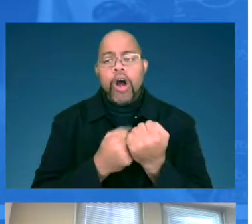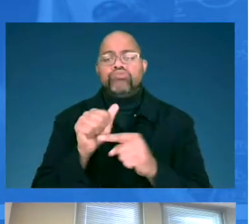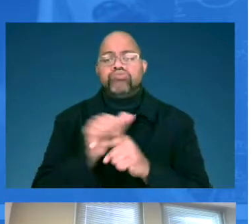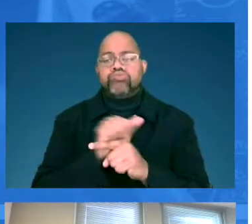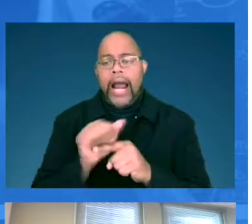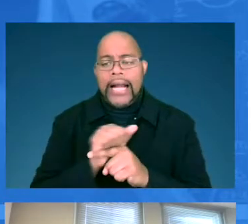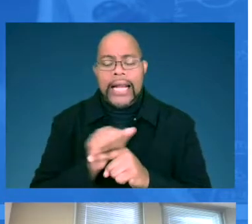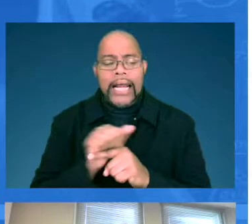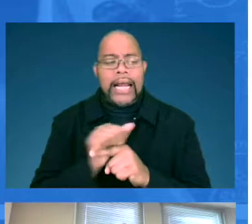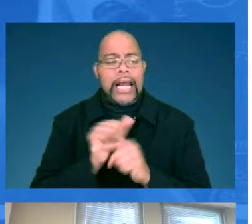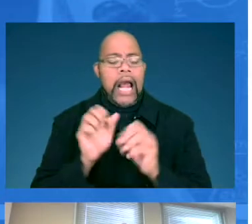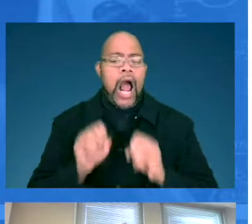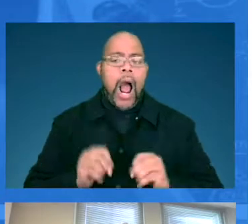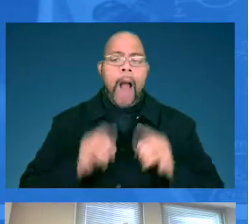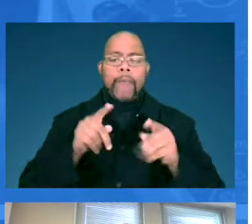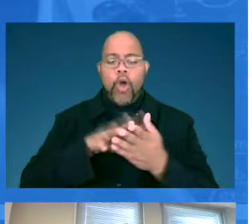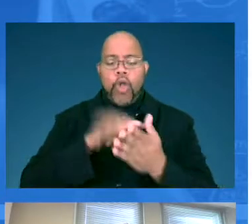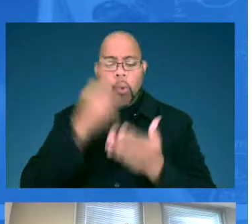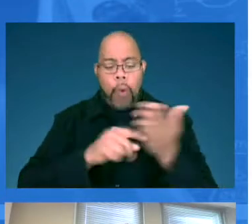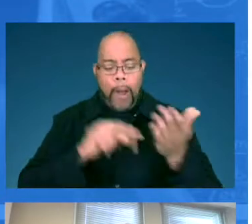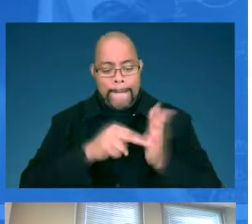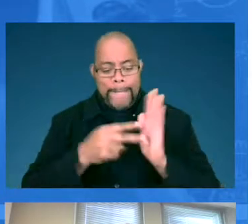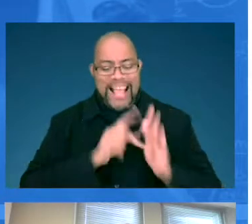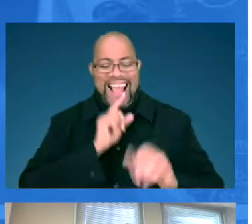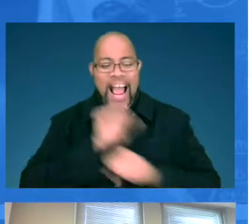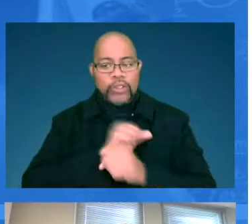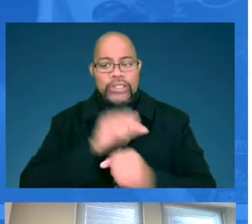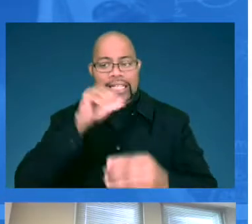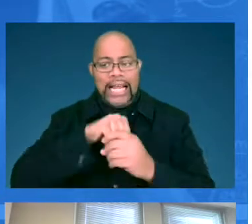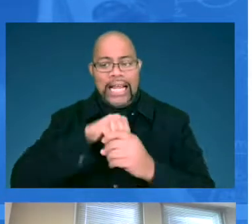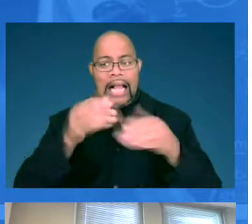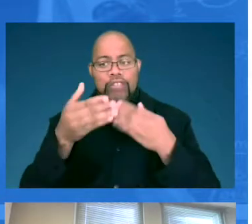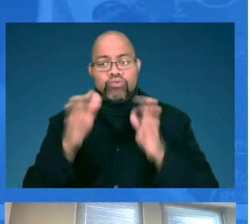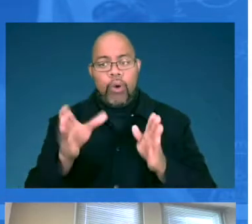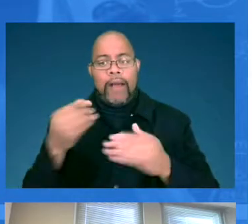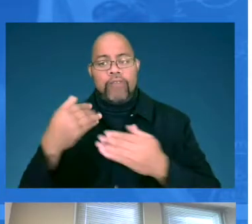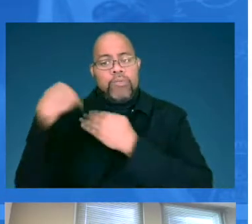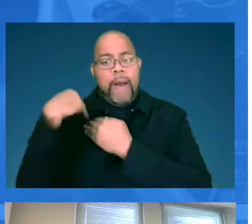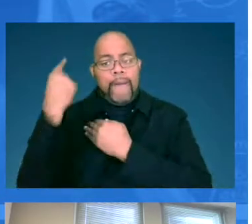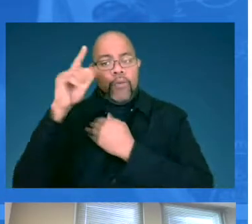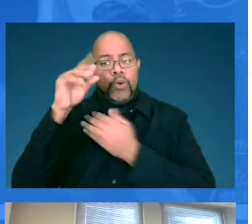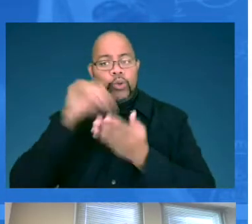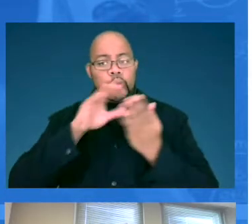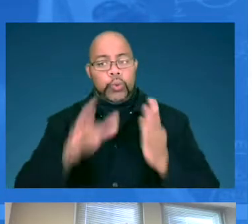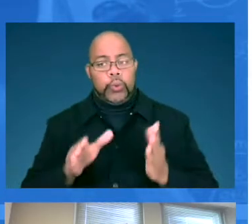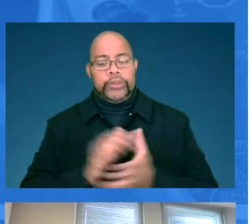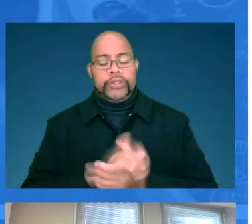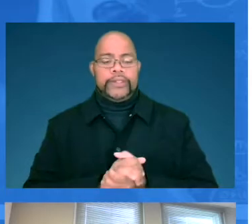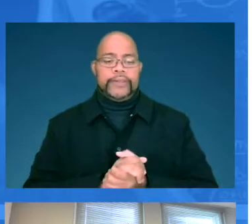training and opportunity to learn what it means to actually be in a classroom and responsible for students.